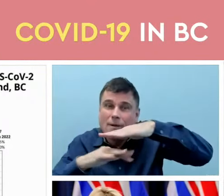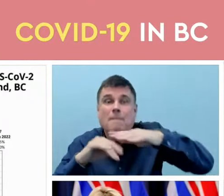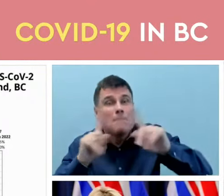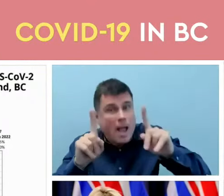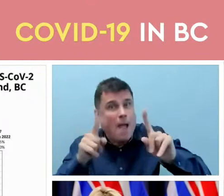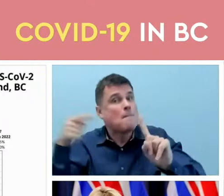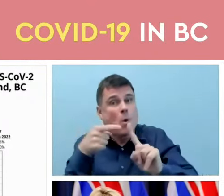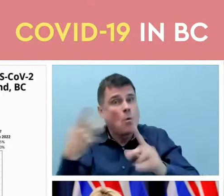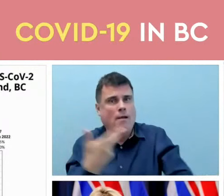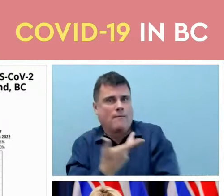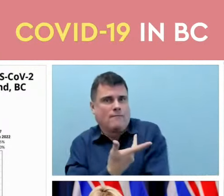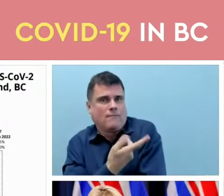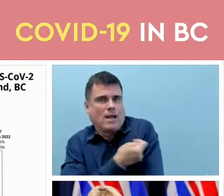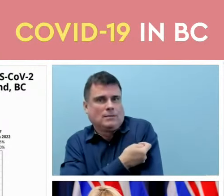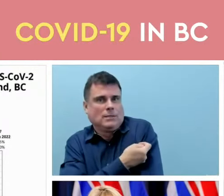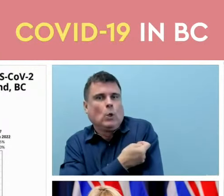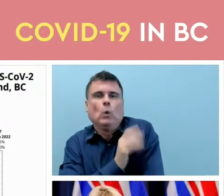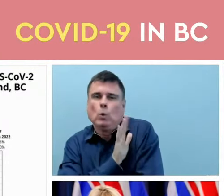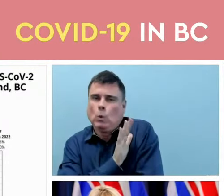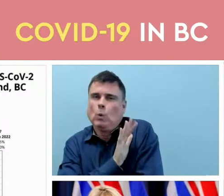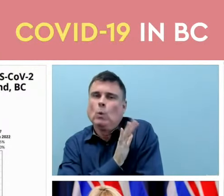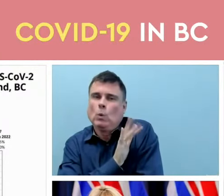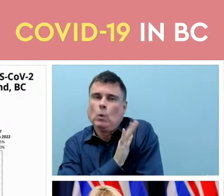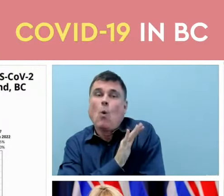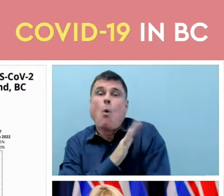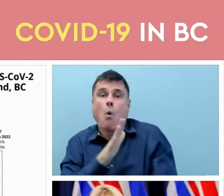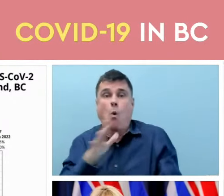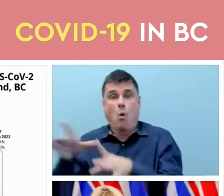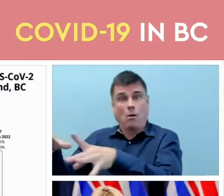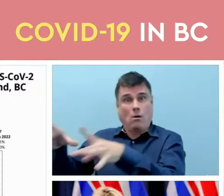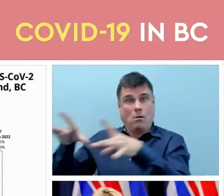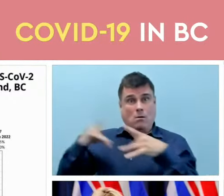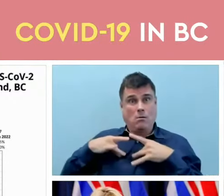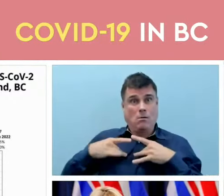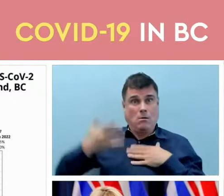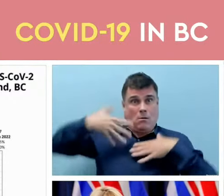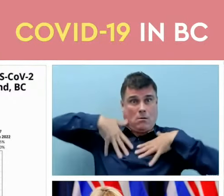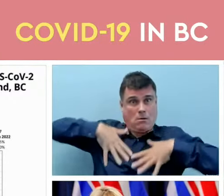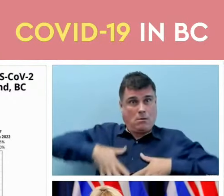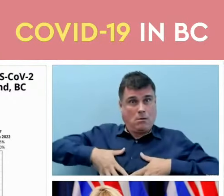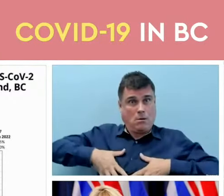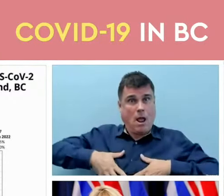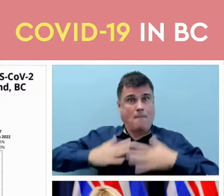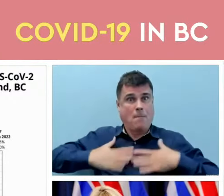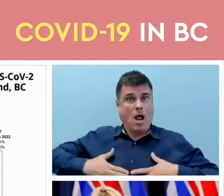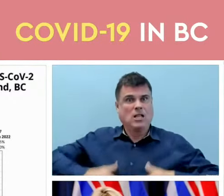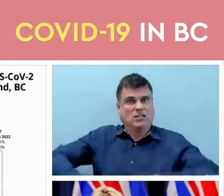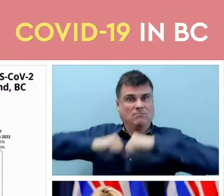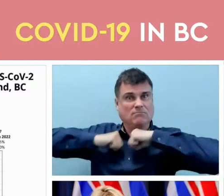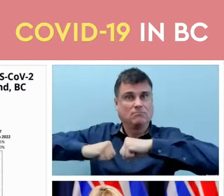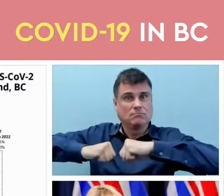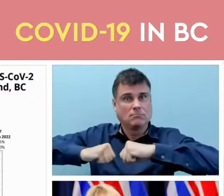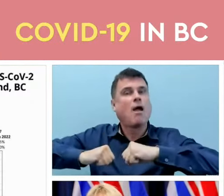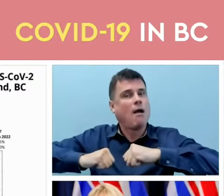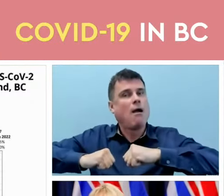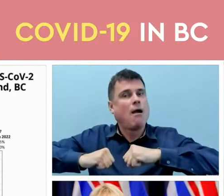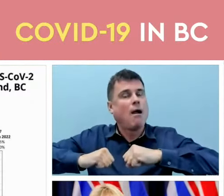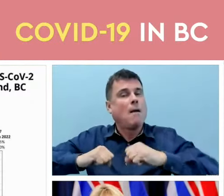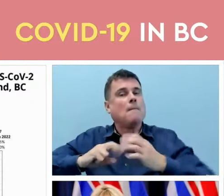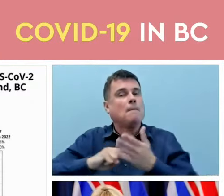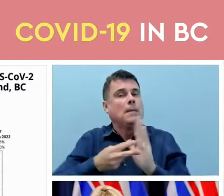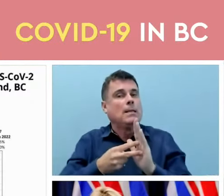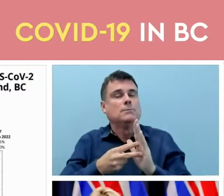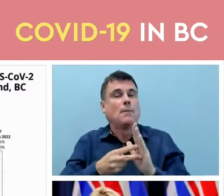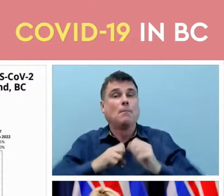subsequent infection in some people means that we have a high level of potential immunity in our community right now that is